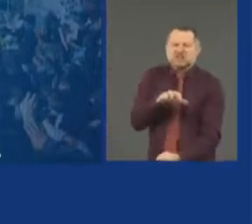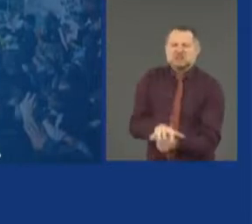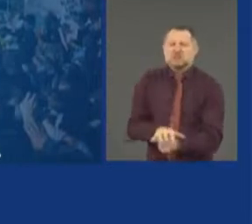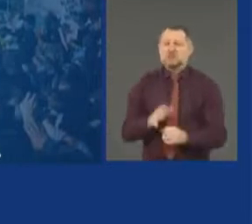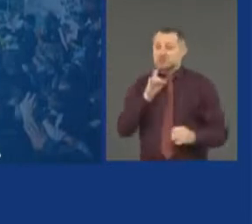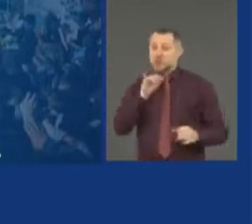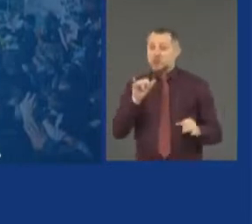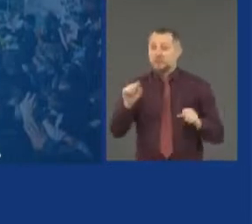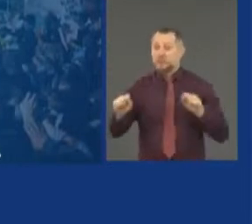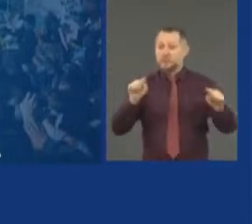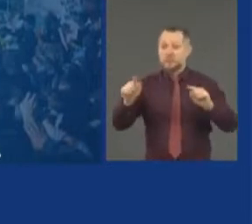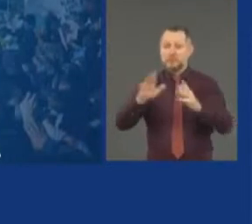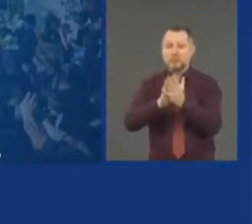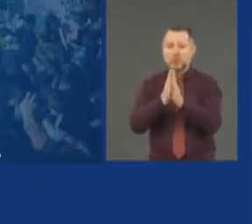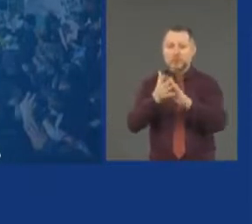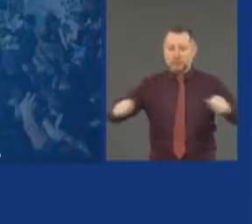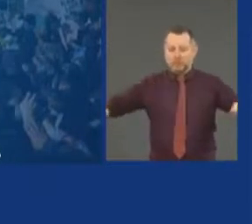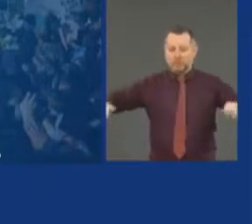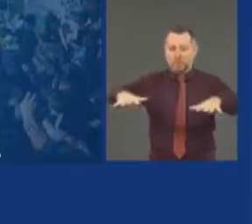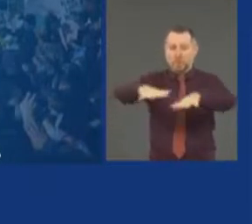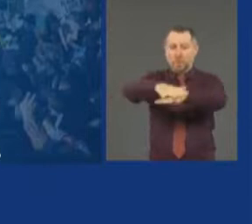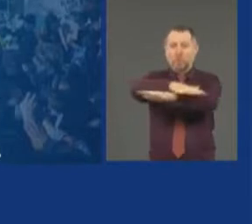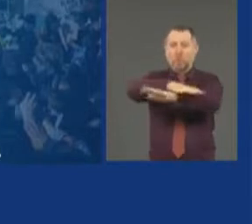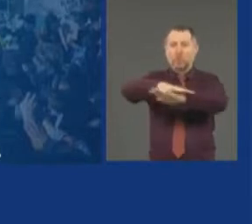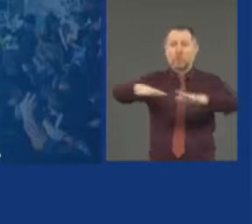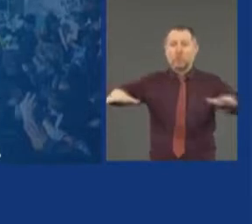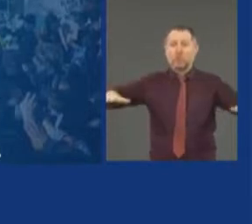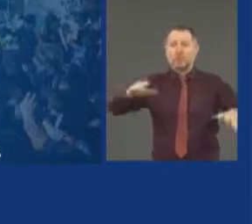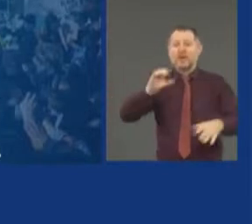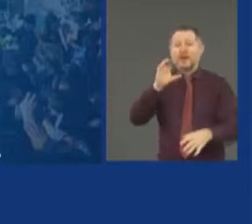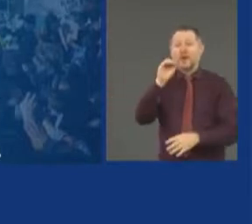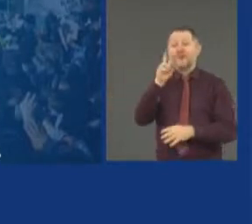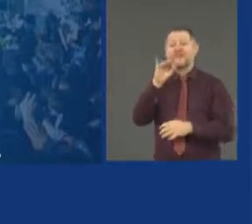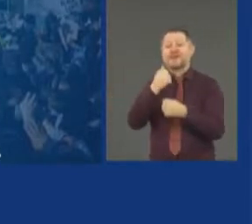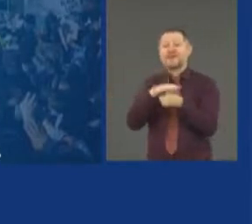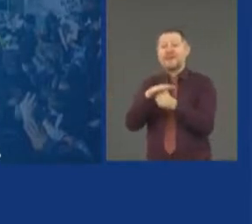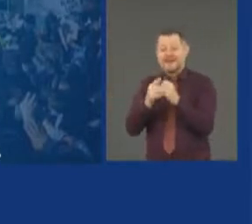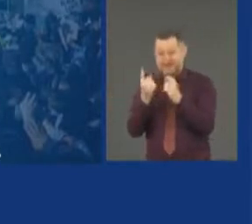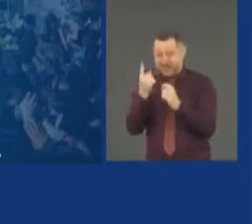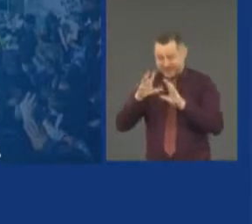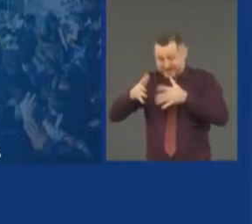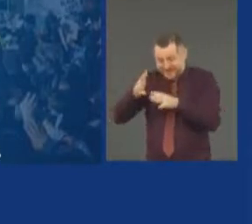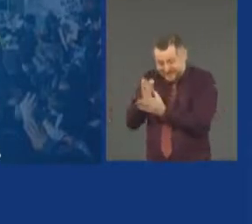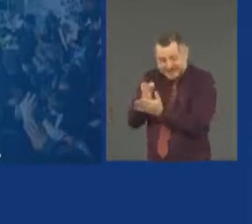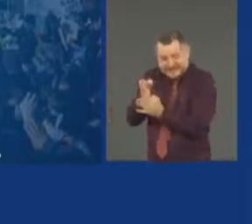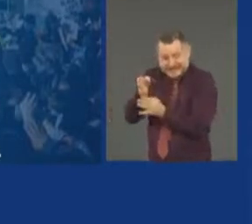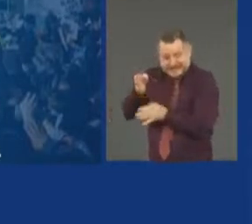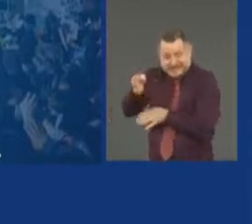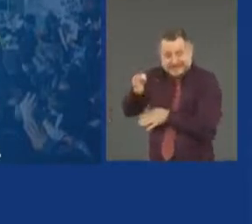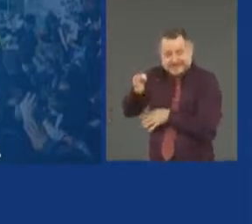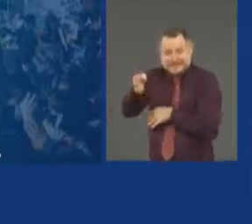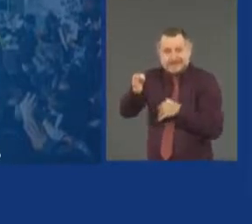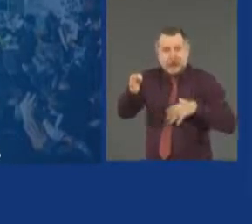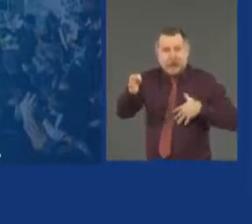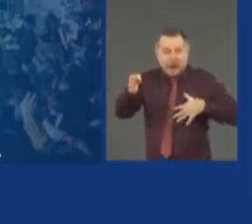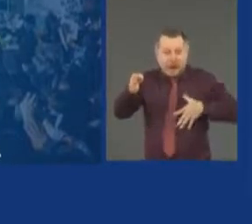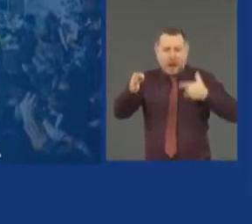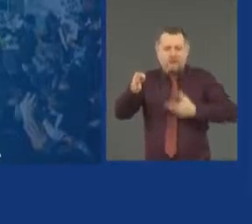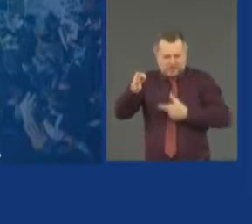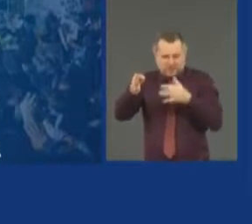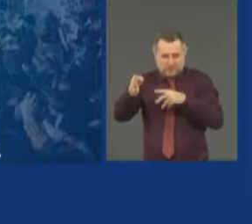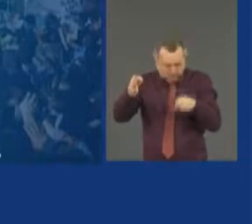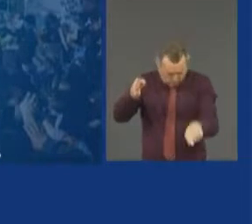COVID-19 is one issue. The outrage over Mr. Floyd's murder is another issue.